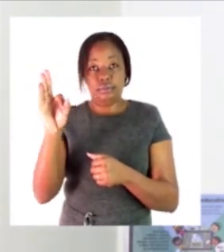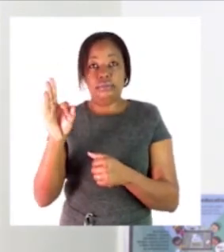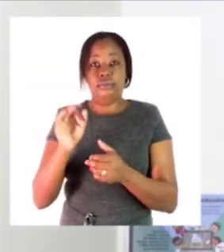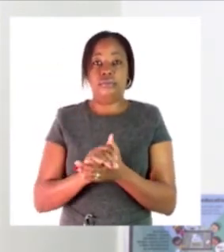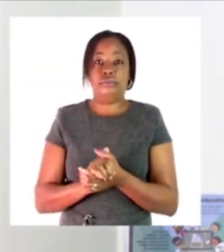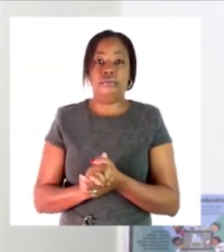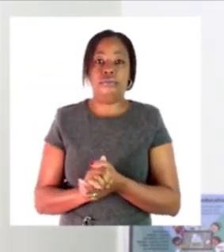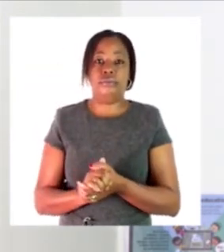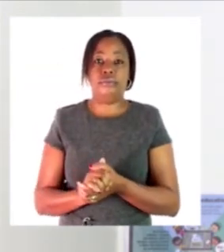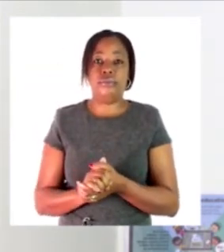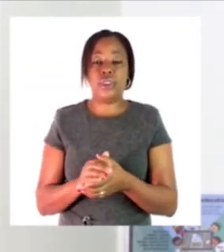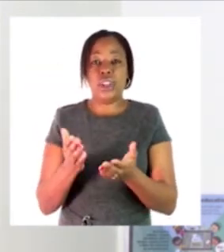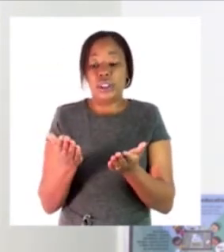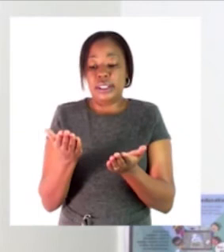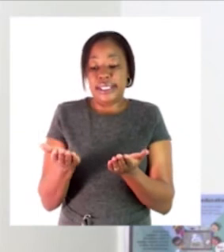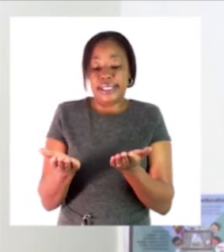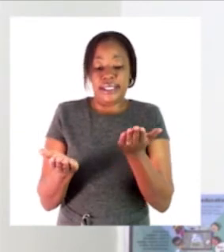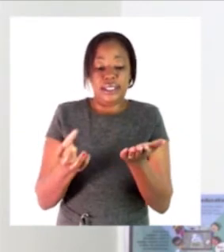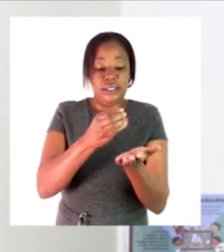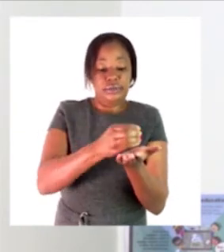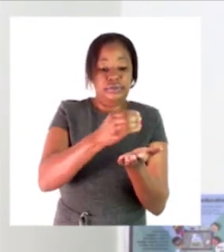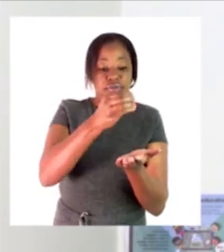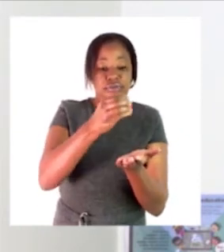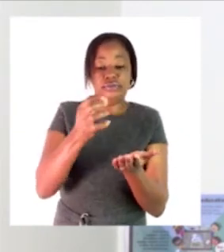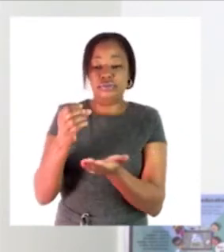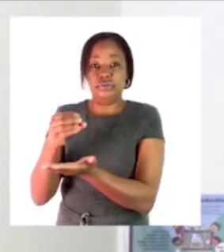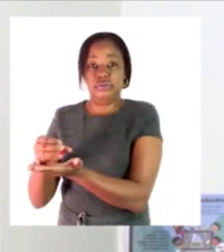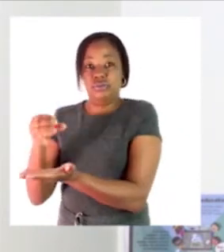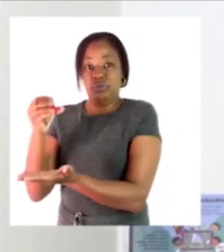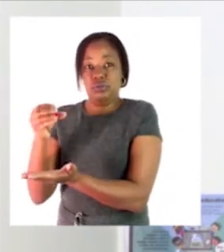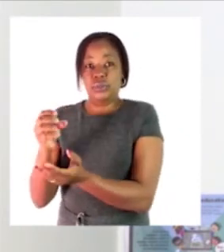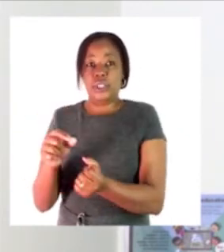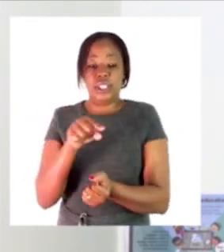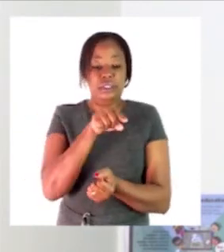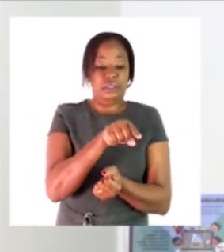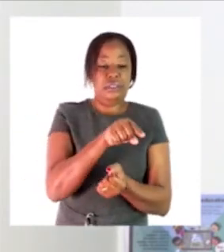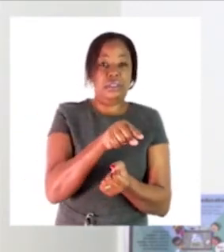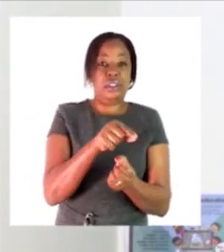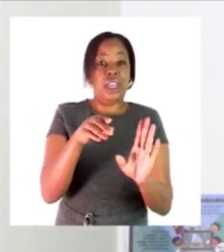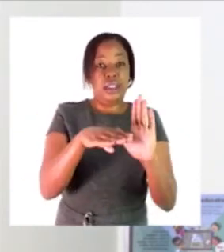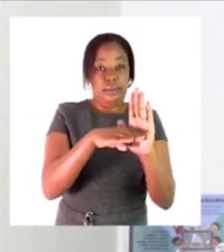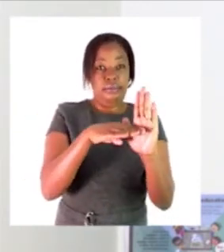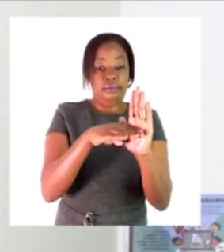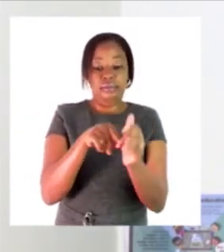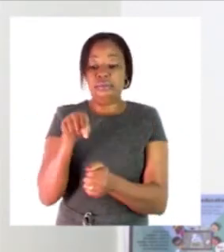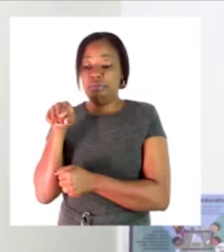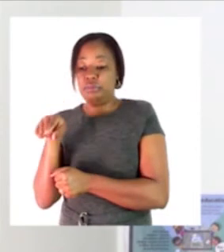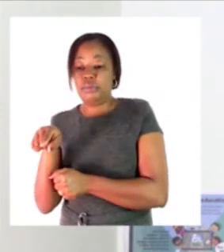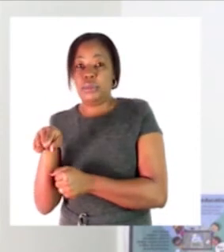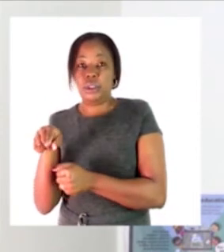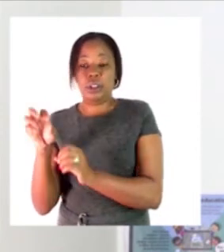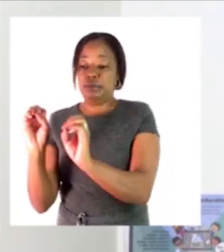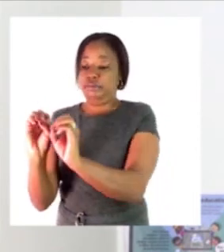glass and this glass there is nothing in this glass that is what we say empty the glass is empty